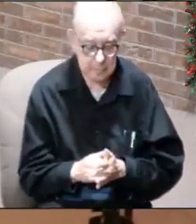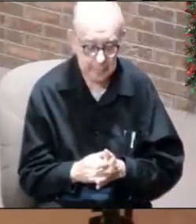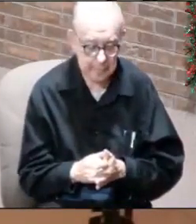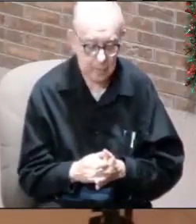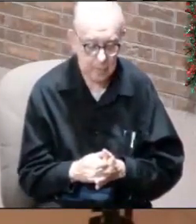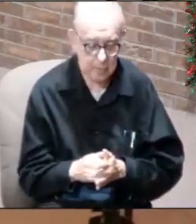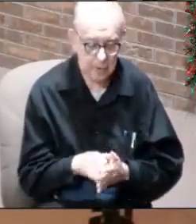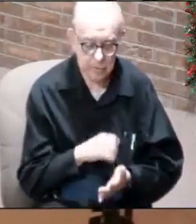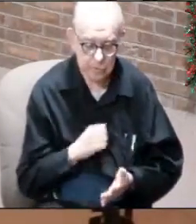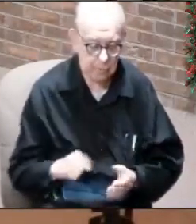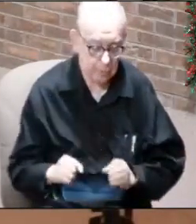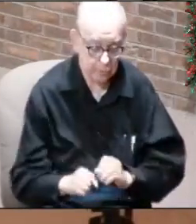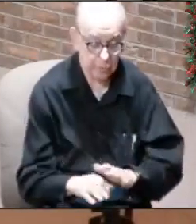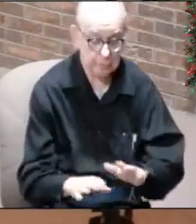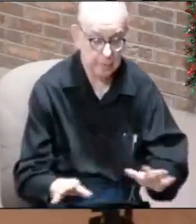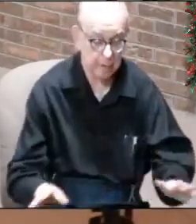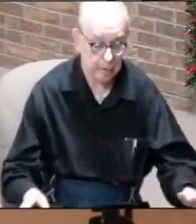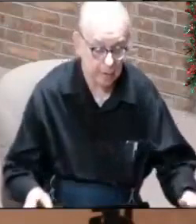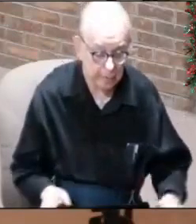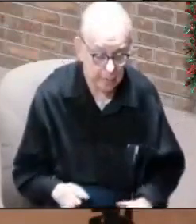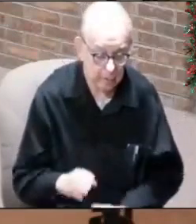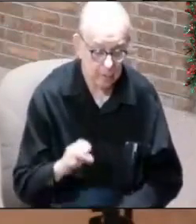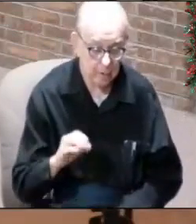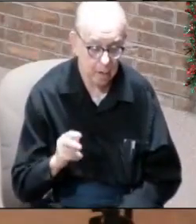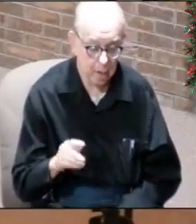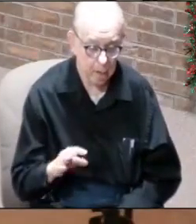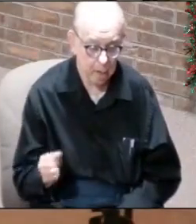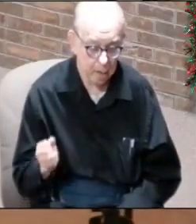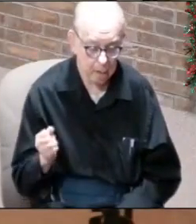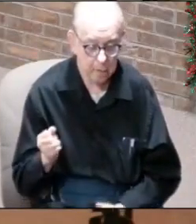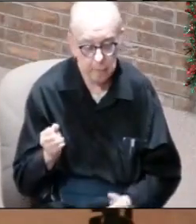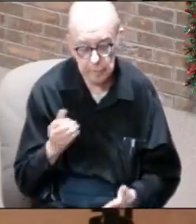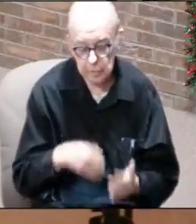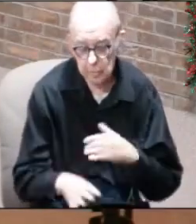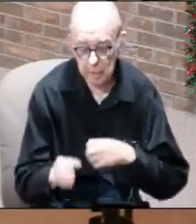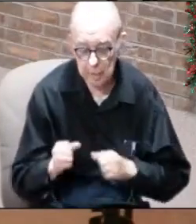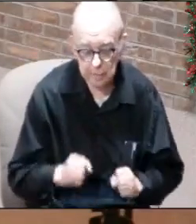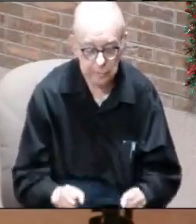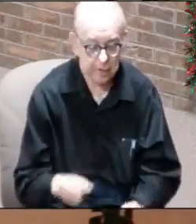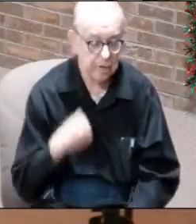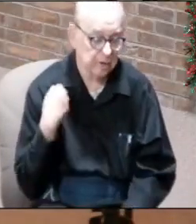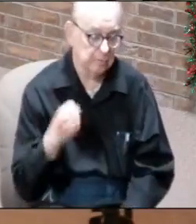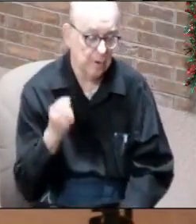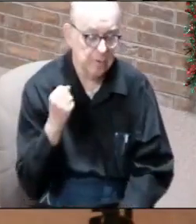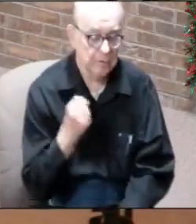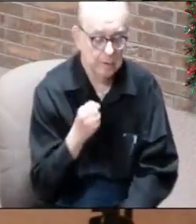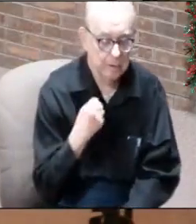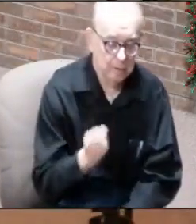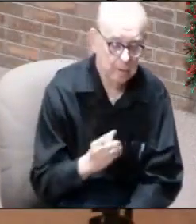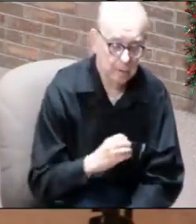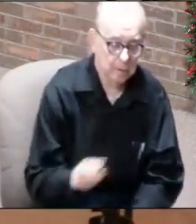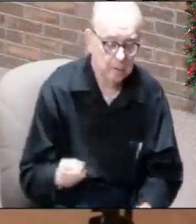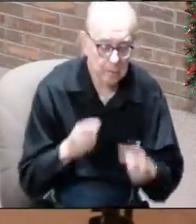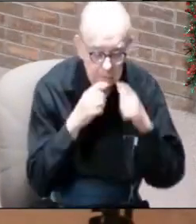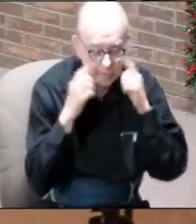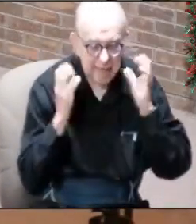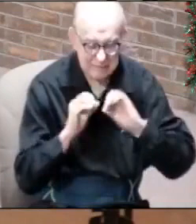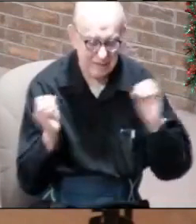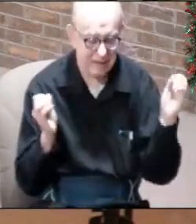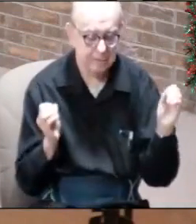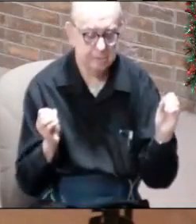super spreader. But yet you could go out into the streets and protest with no mask on